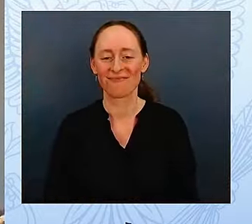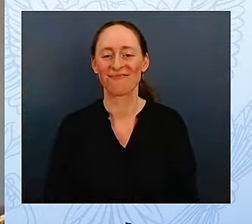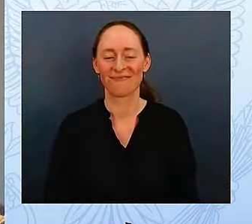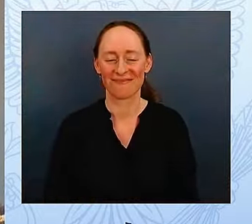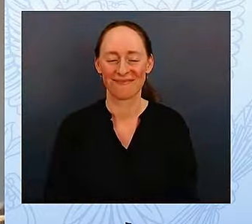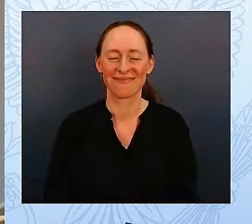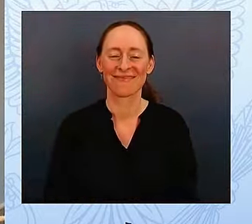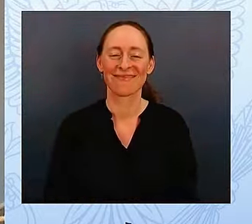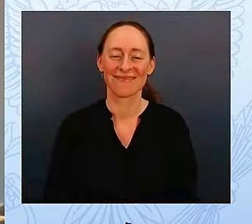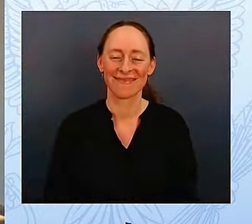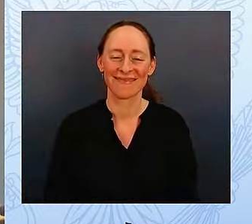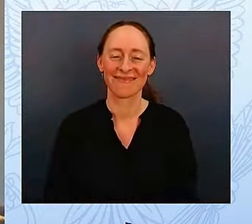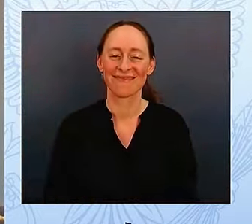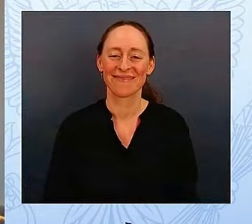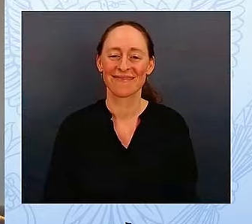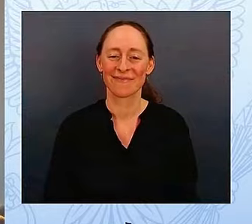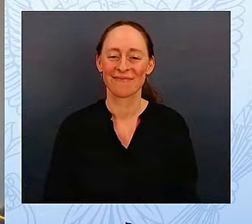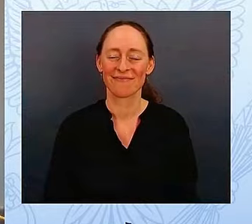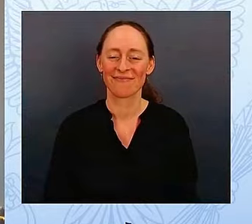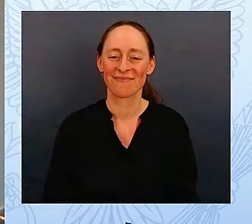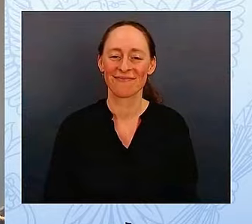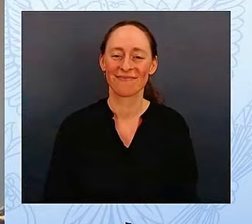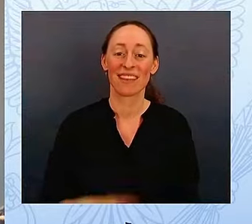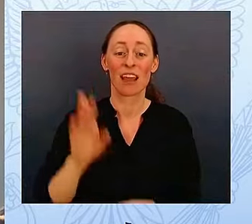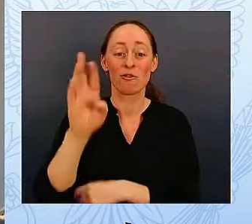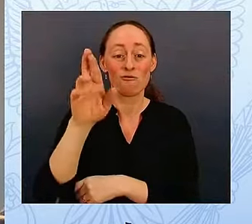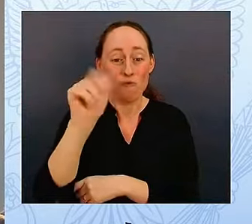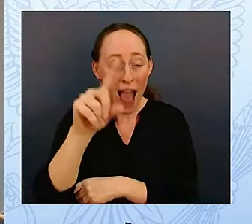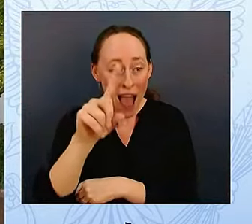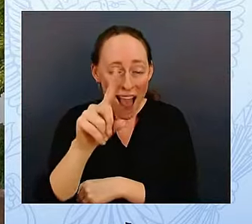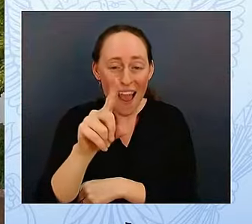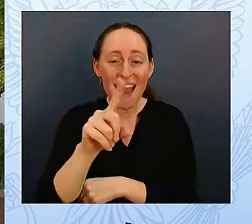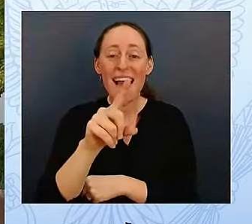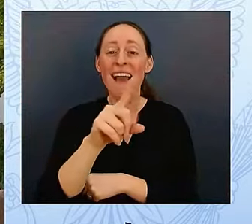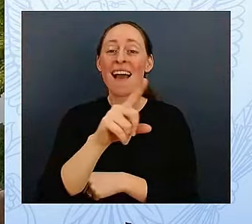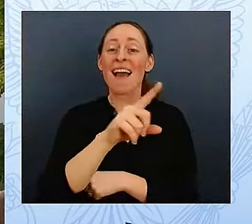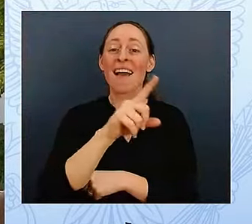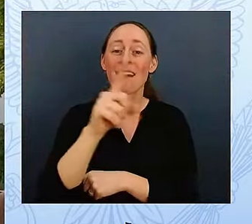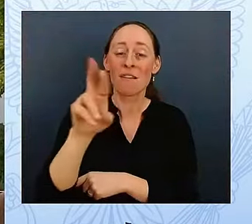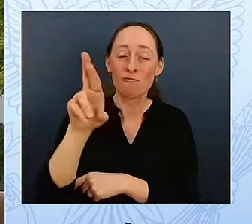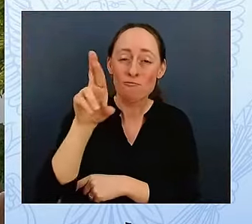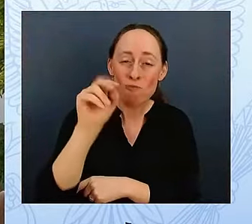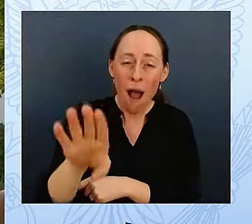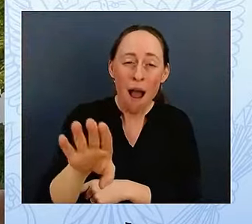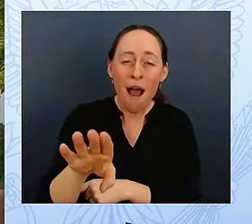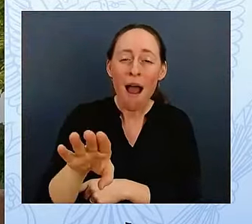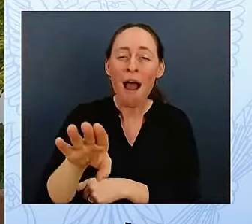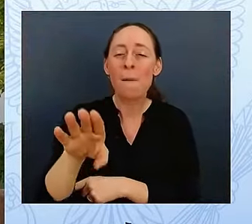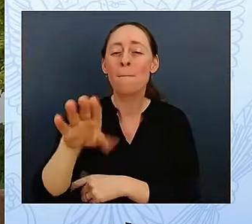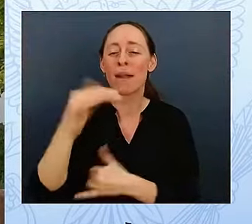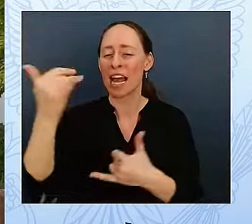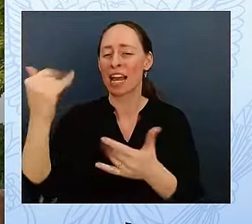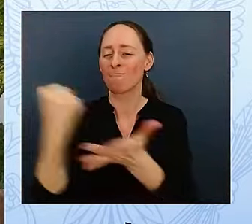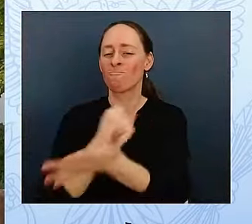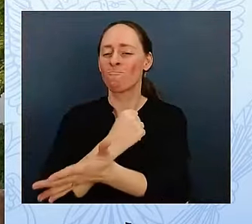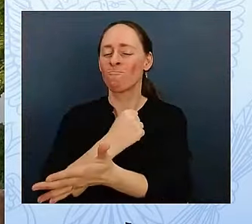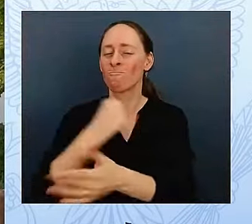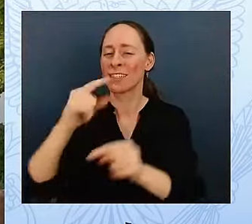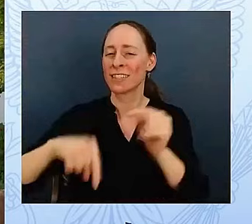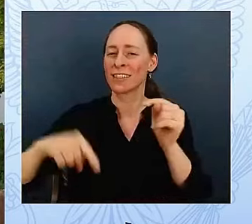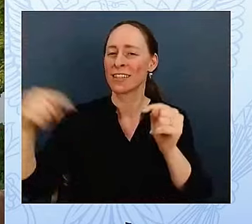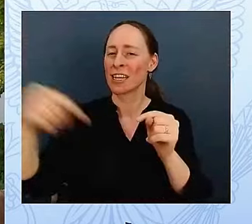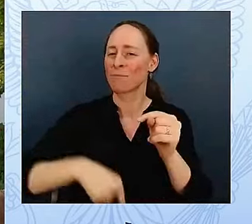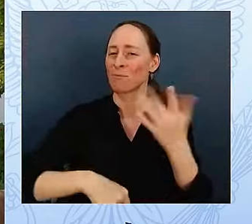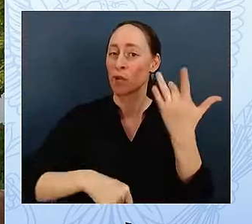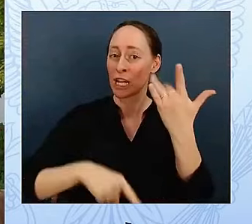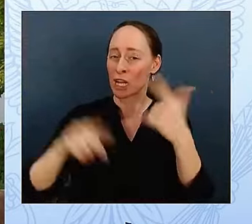Brad Whitford, Rob Lowe, and Allison Janney are all on set today, and we're not going unable to make it, the rest of us are, apparently,